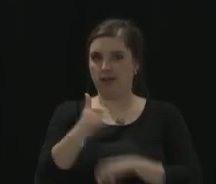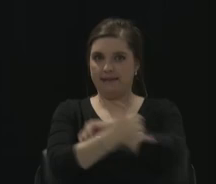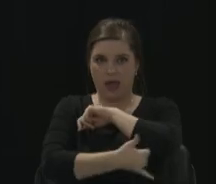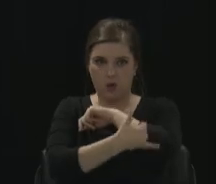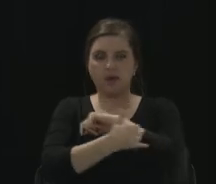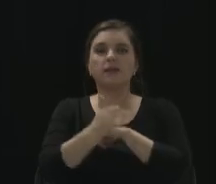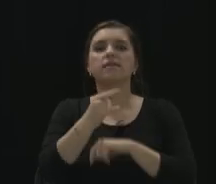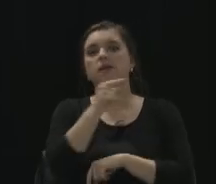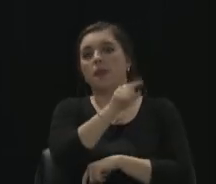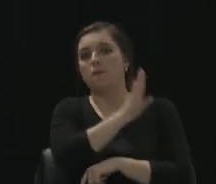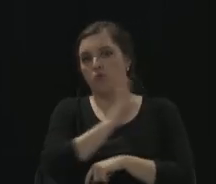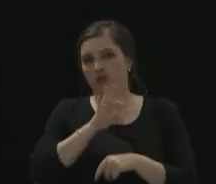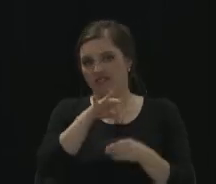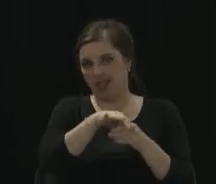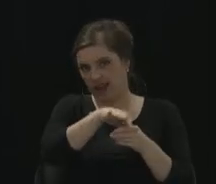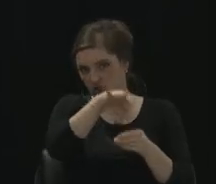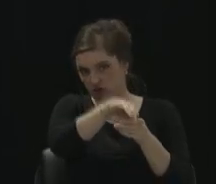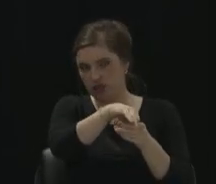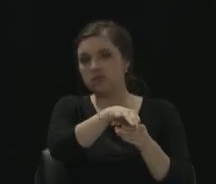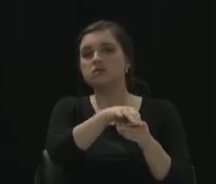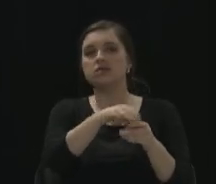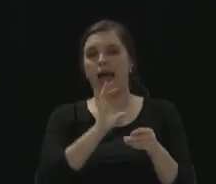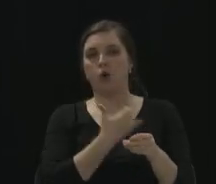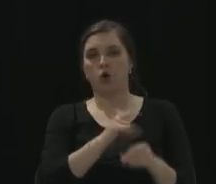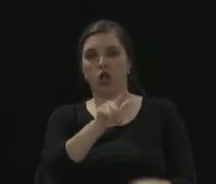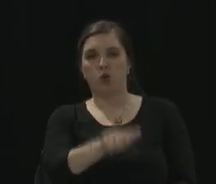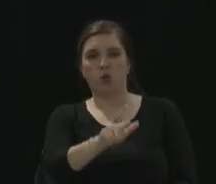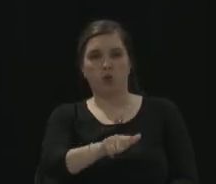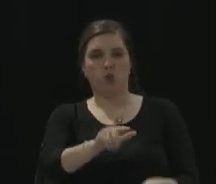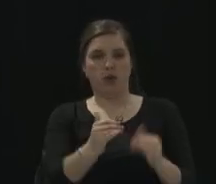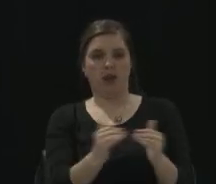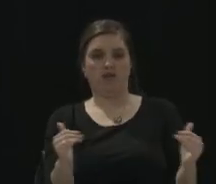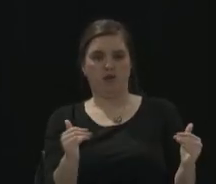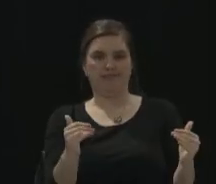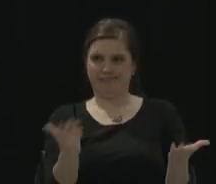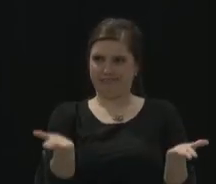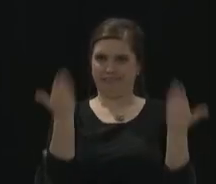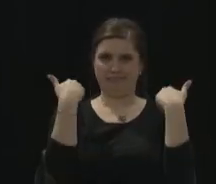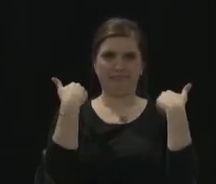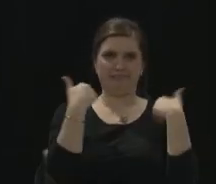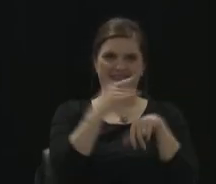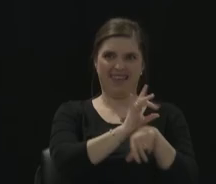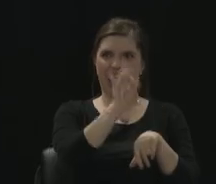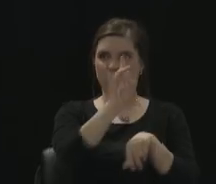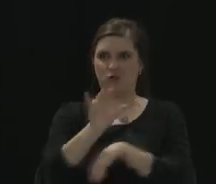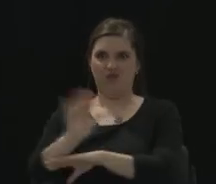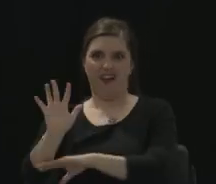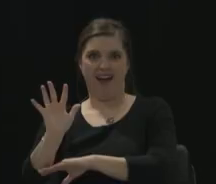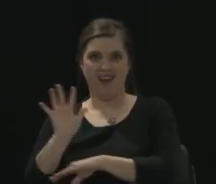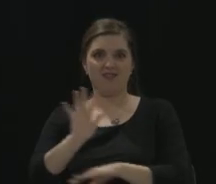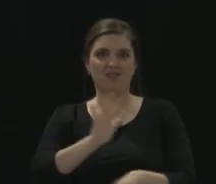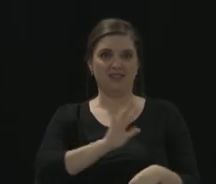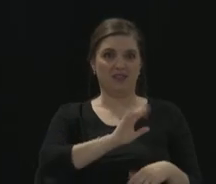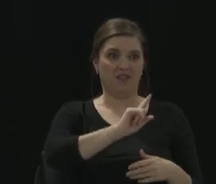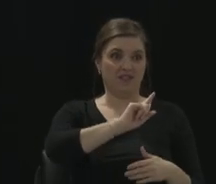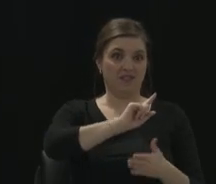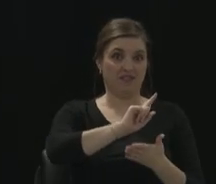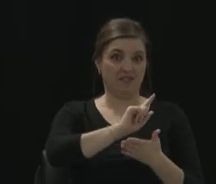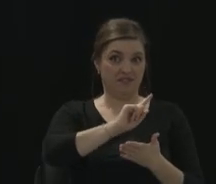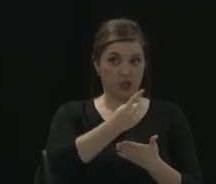lower level of the administration building. Come on down. We've got such an efficient process that